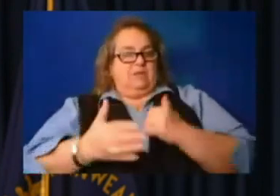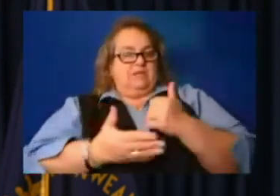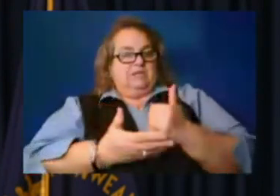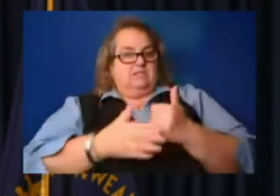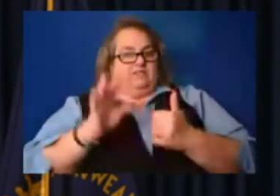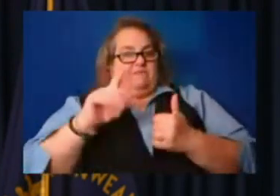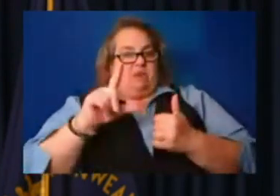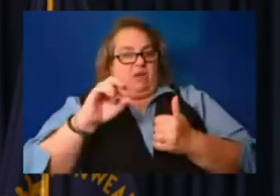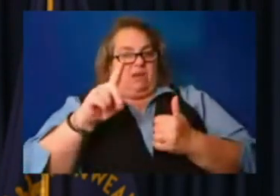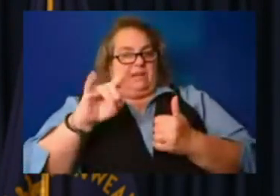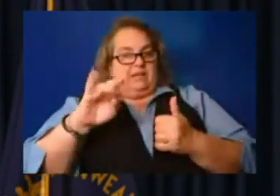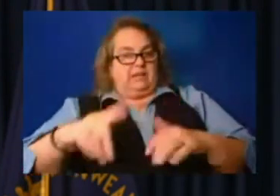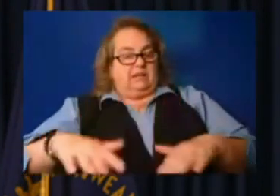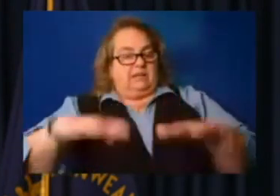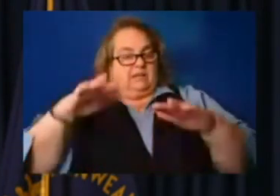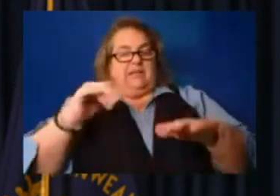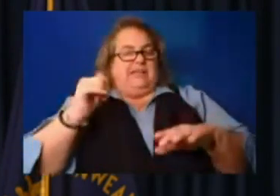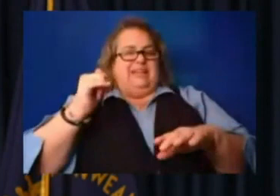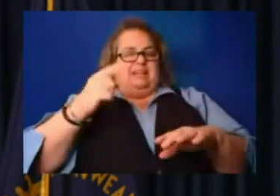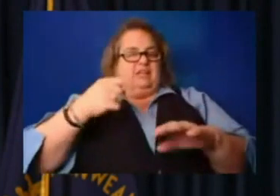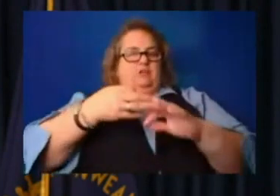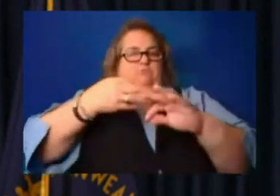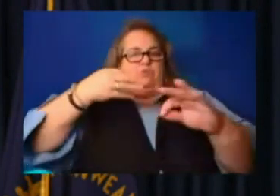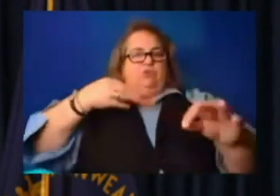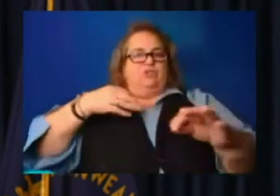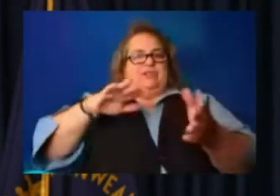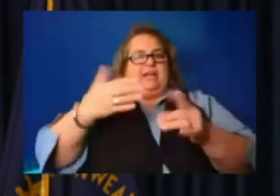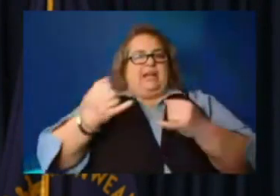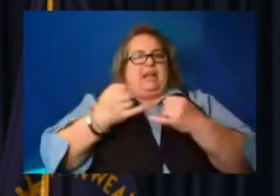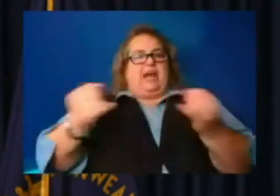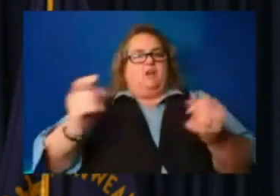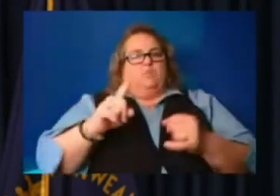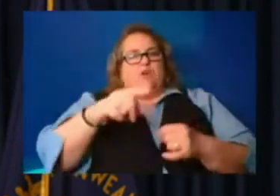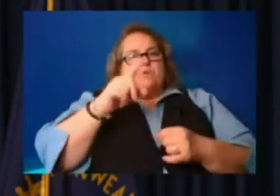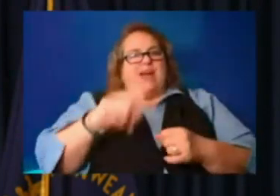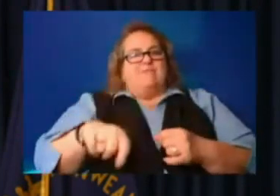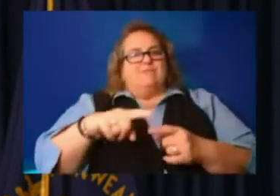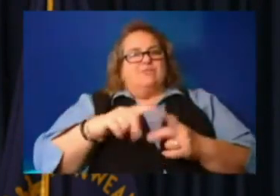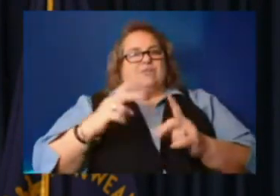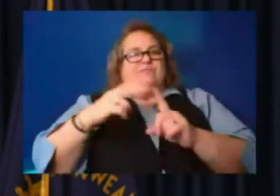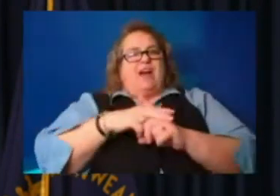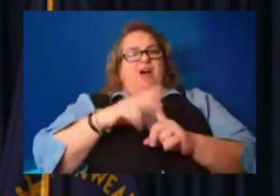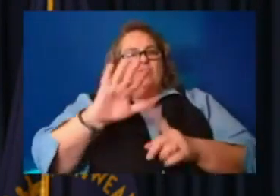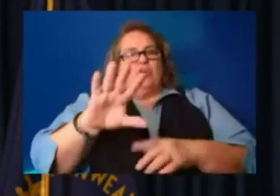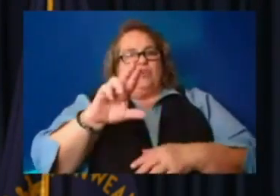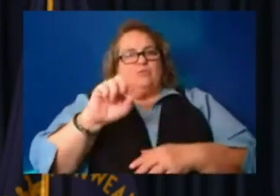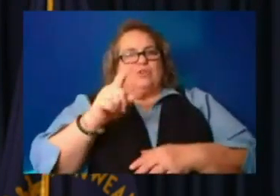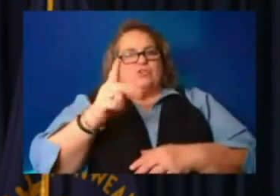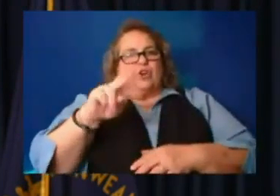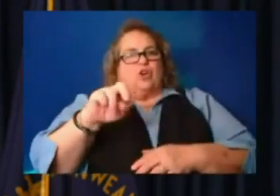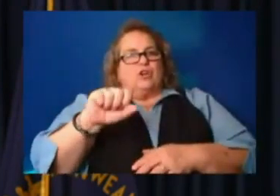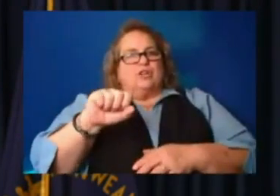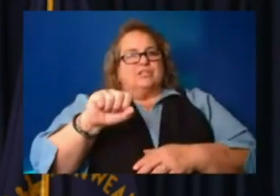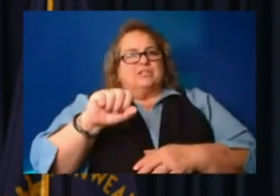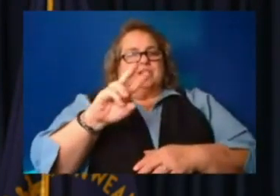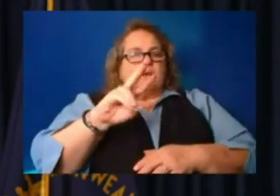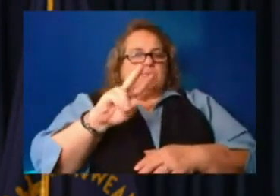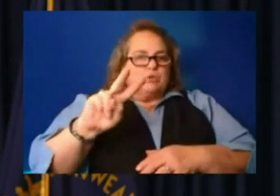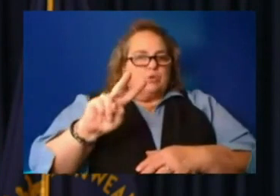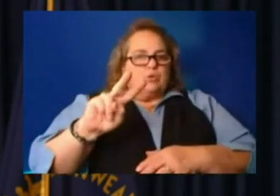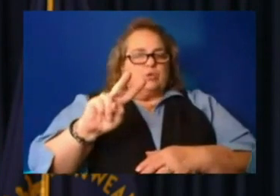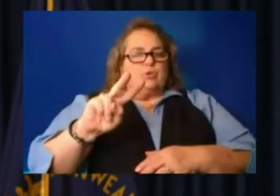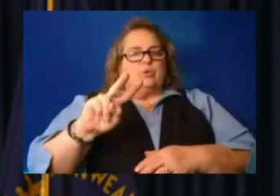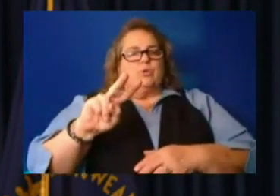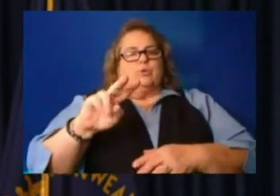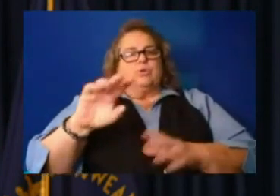deadline by which you would have to file your returns. You know, a lot of people, especially those that get W-2 file one return, but